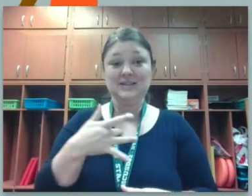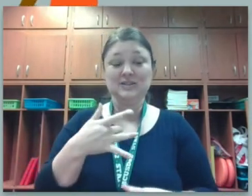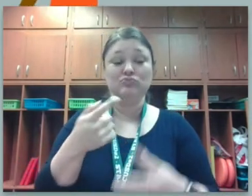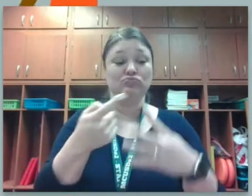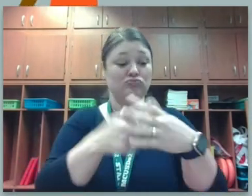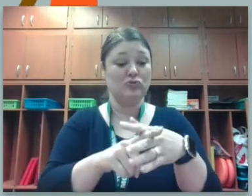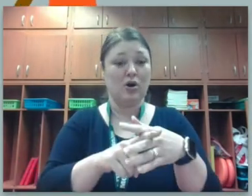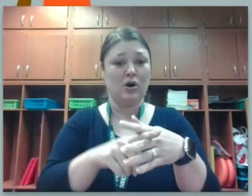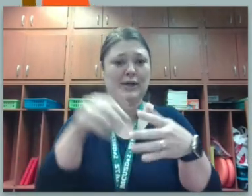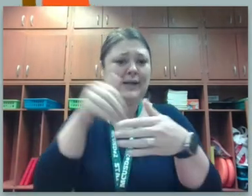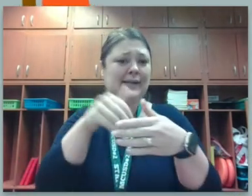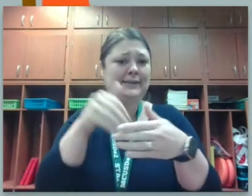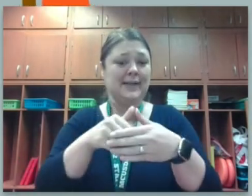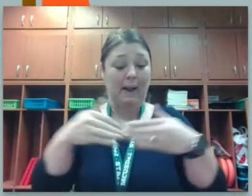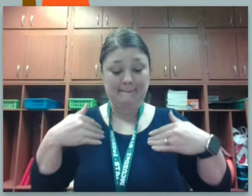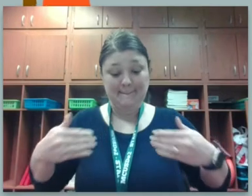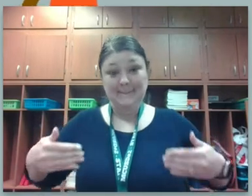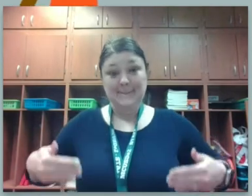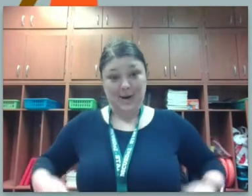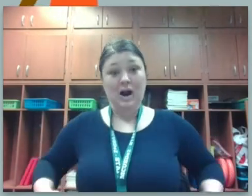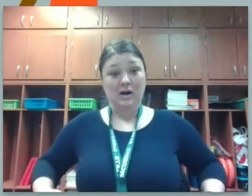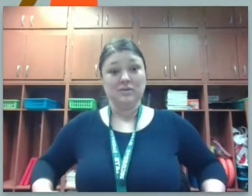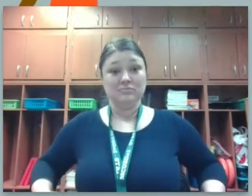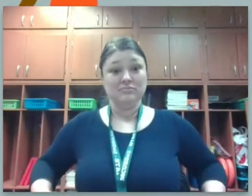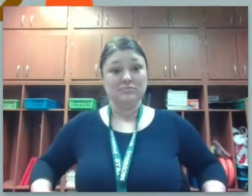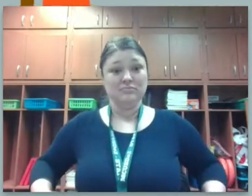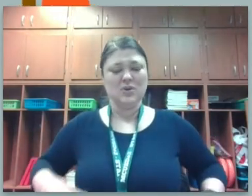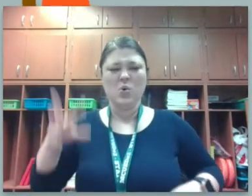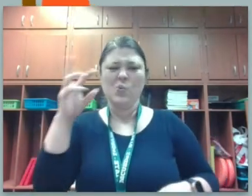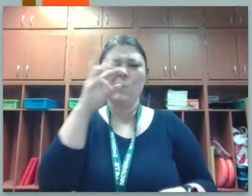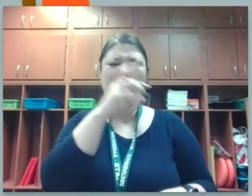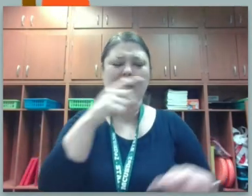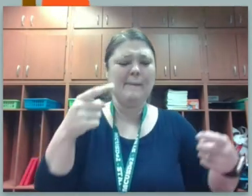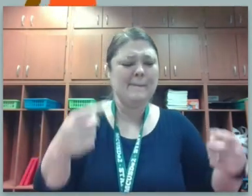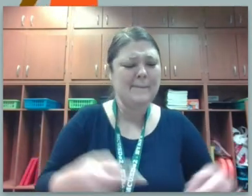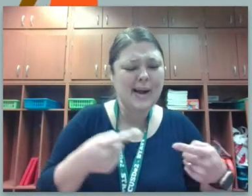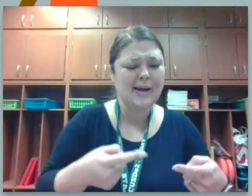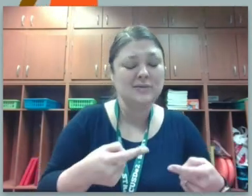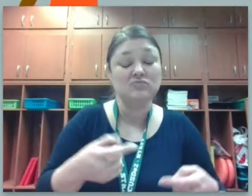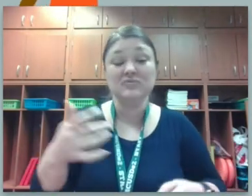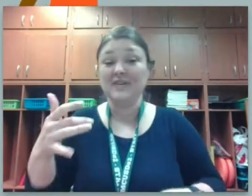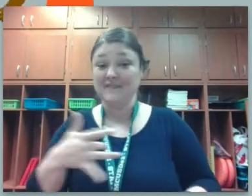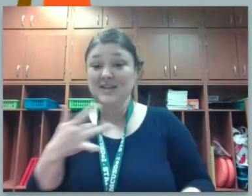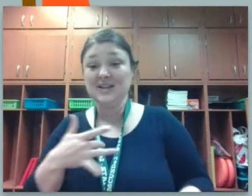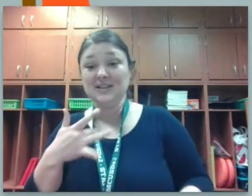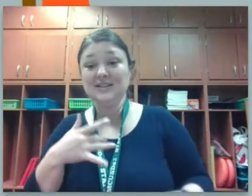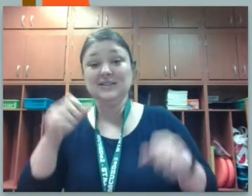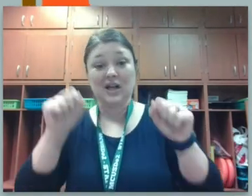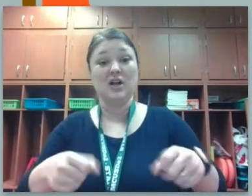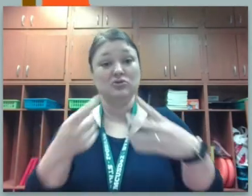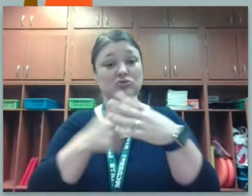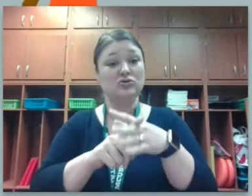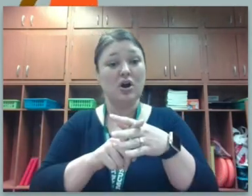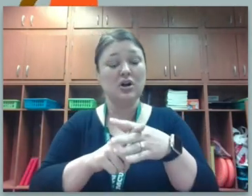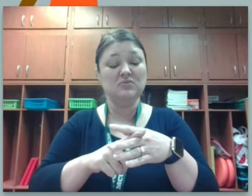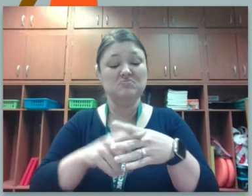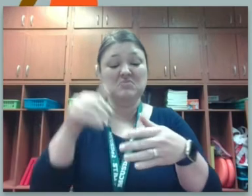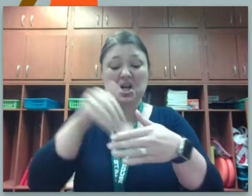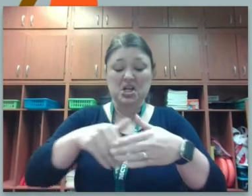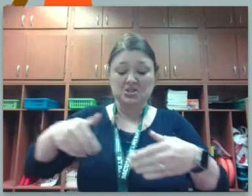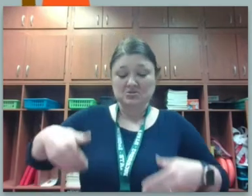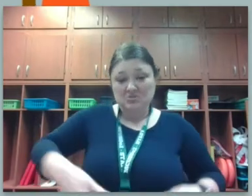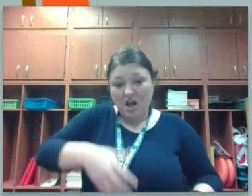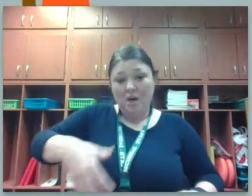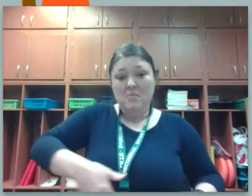start in our bodies those weird pains or feelings can start in stomachs